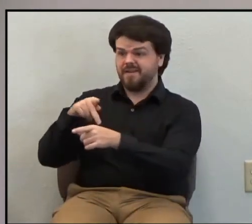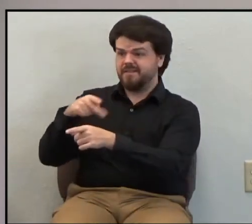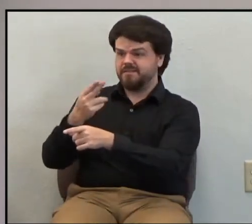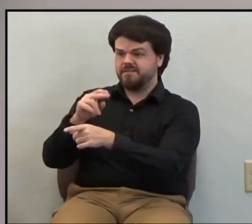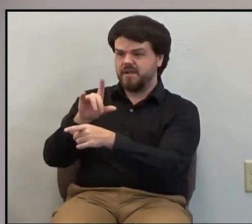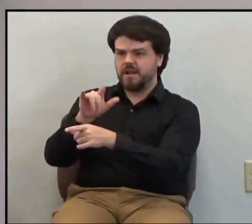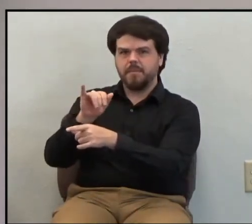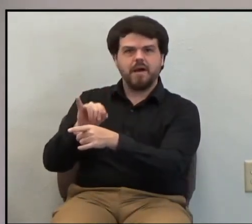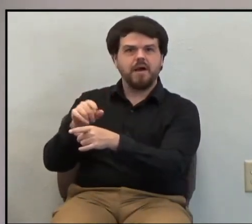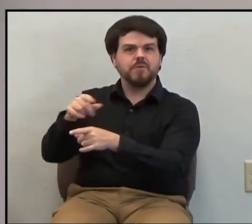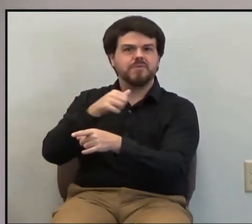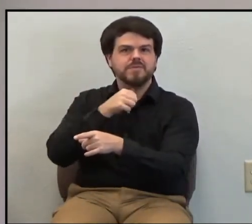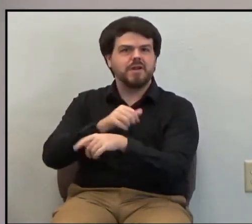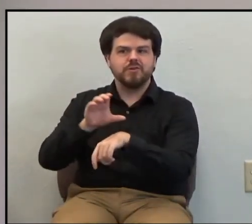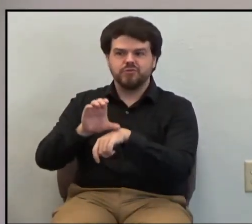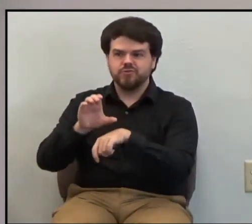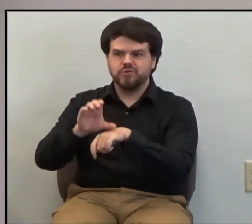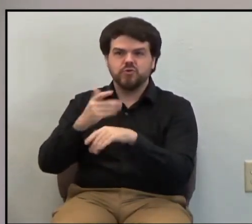well.